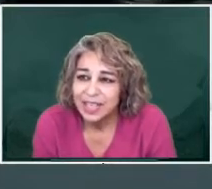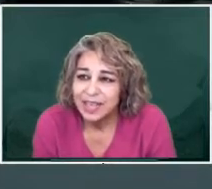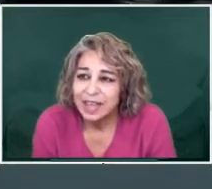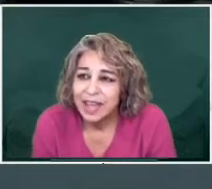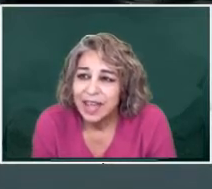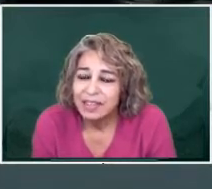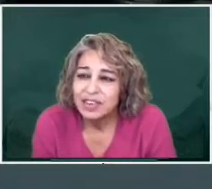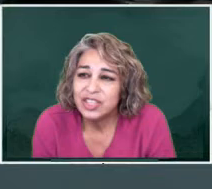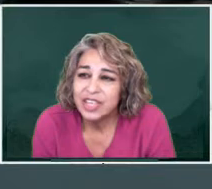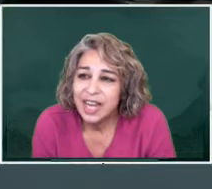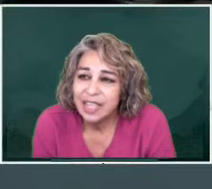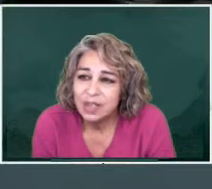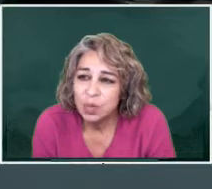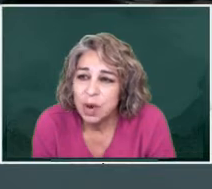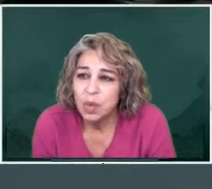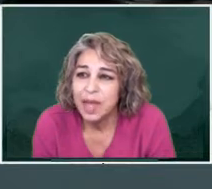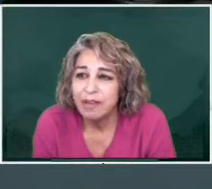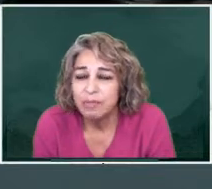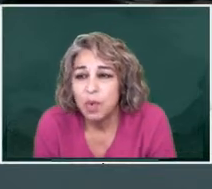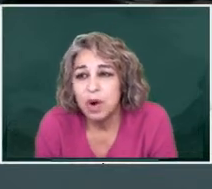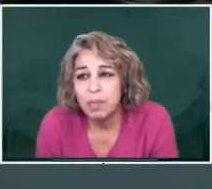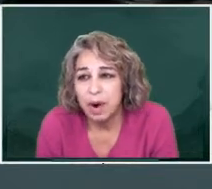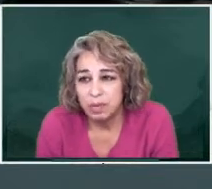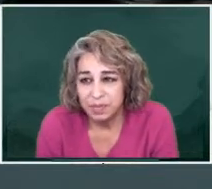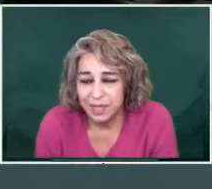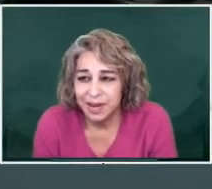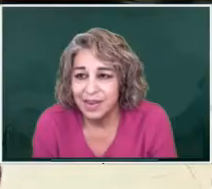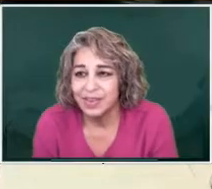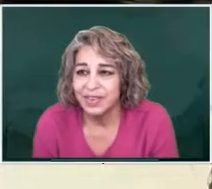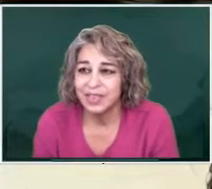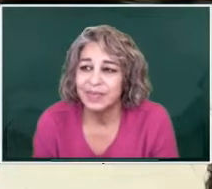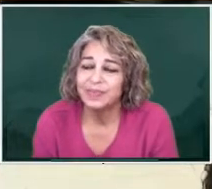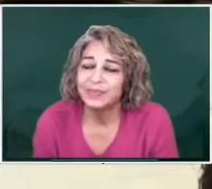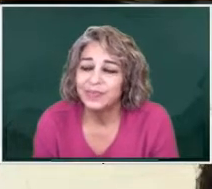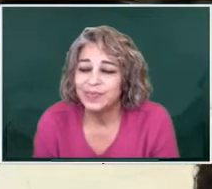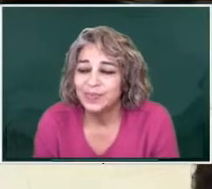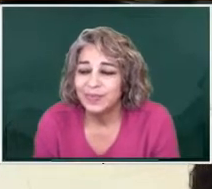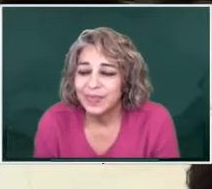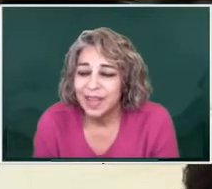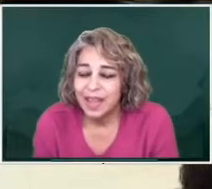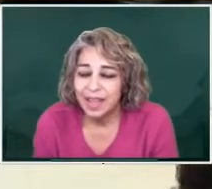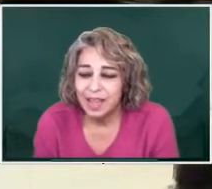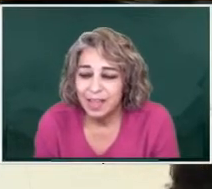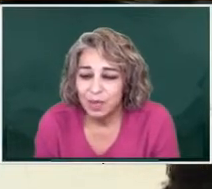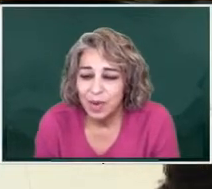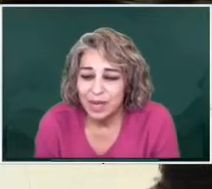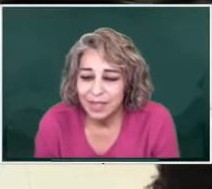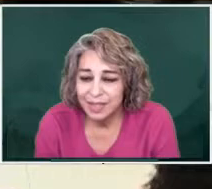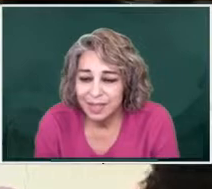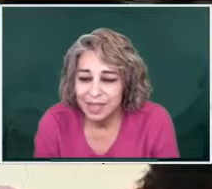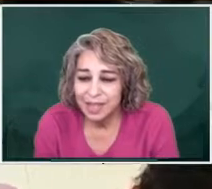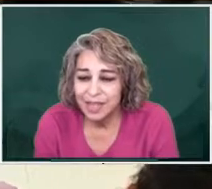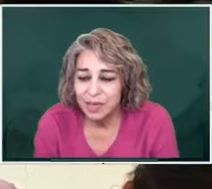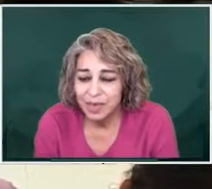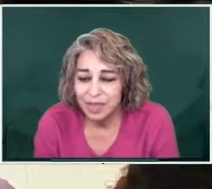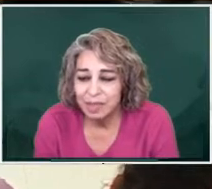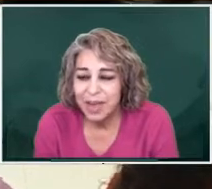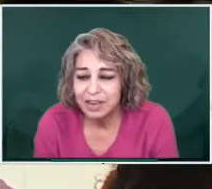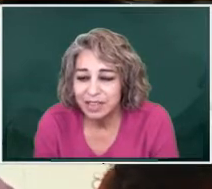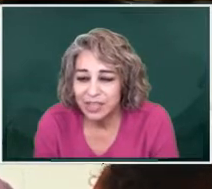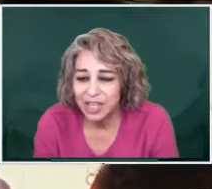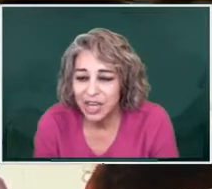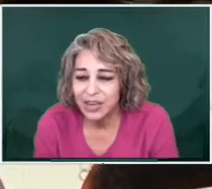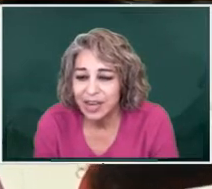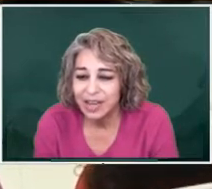addiction. There's states where we have more problems than others, when it's dealing with